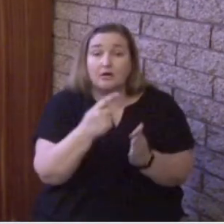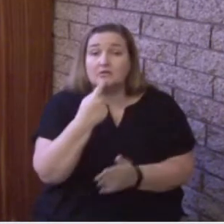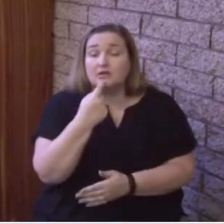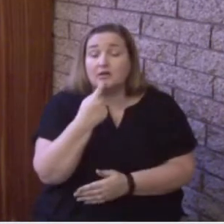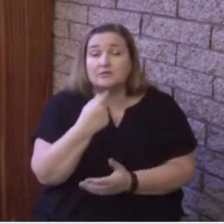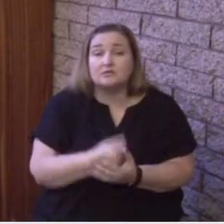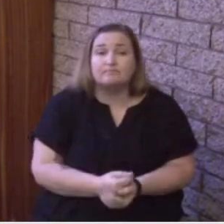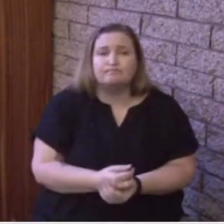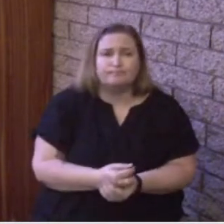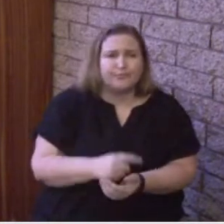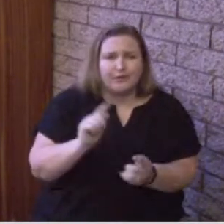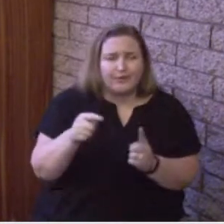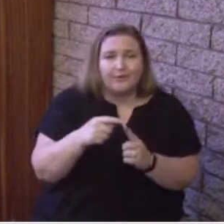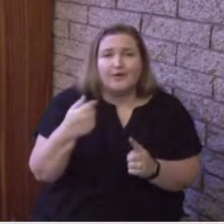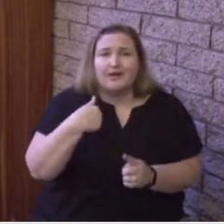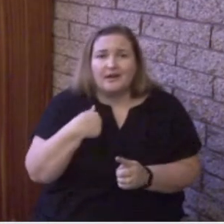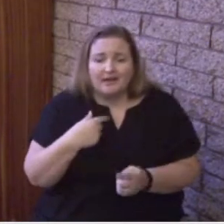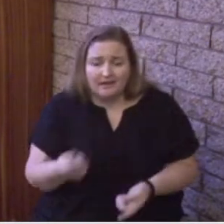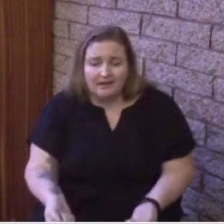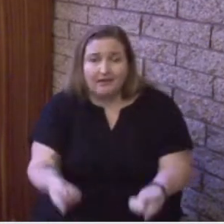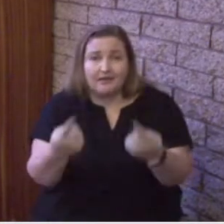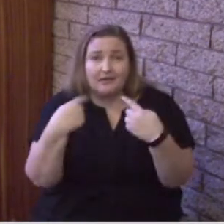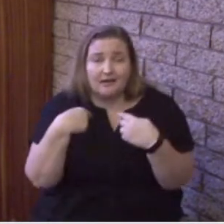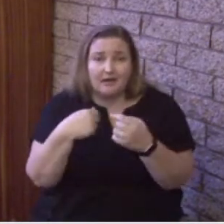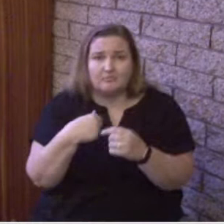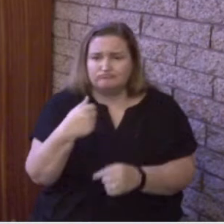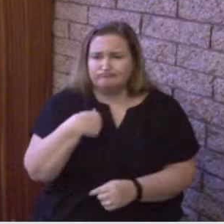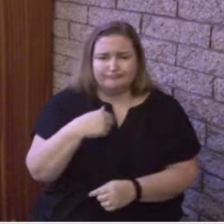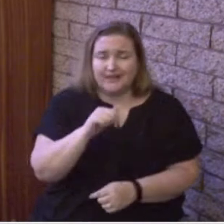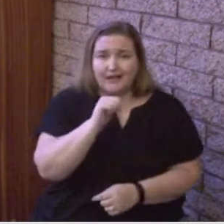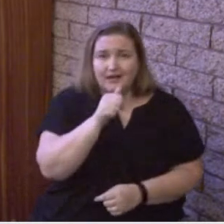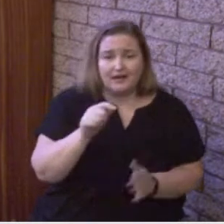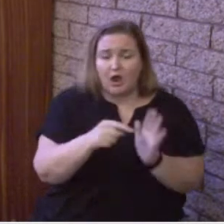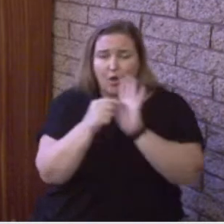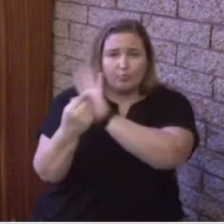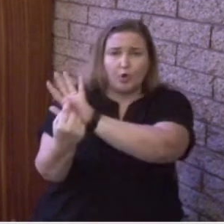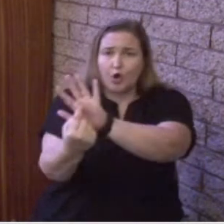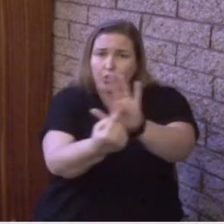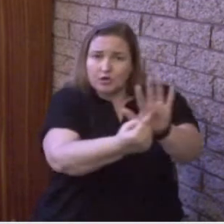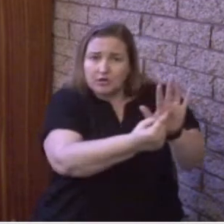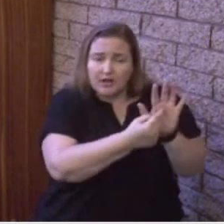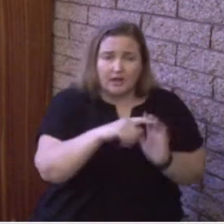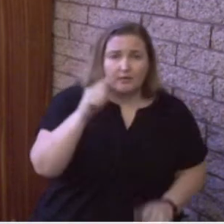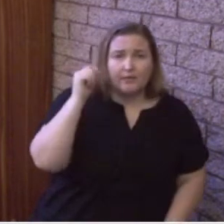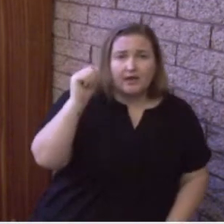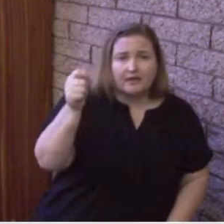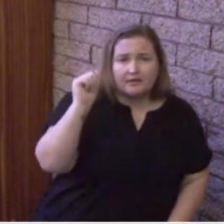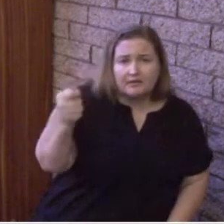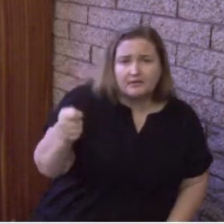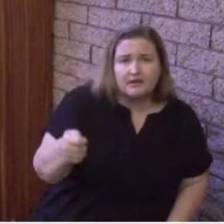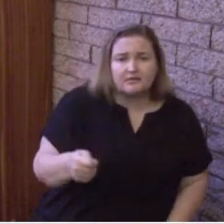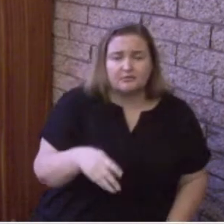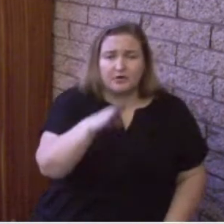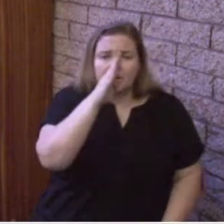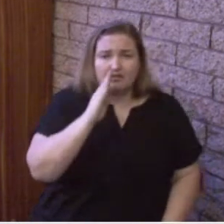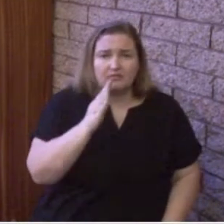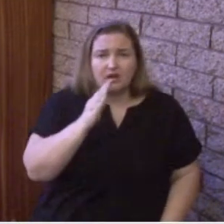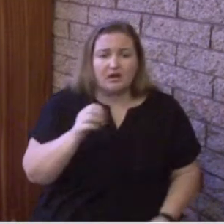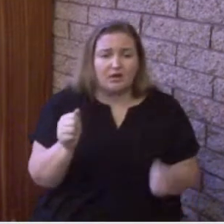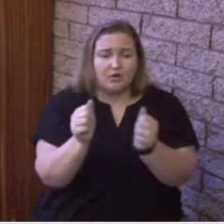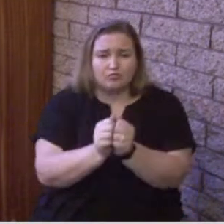brothers, did not come proclaiming you to you the testimony of God with lofty speech or wisdom.